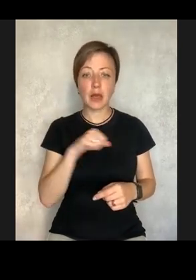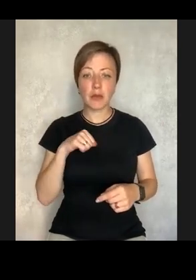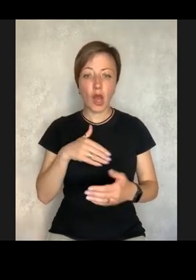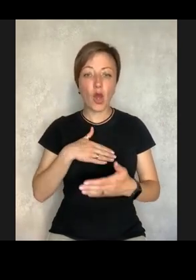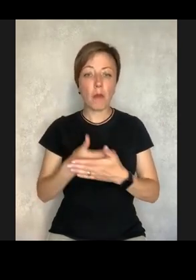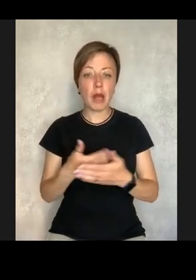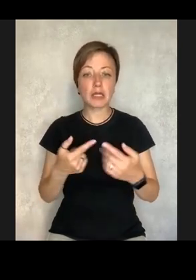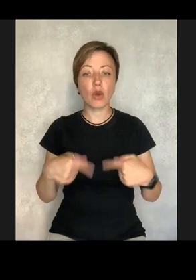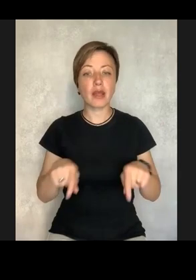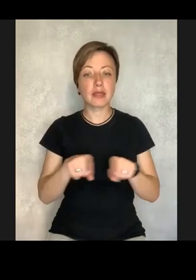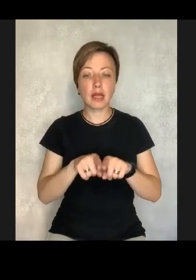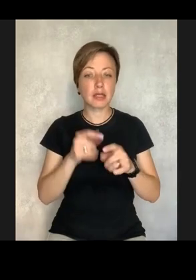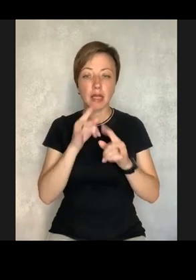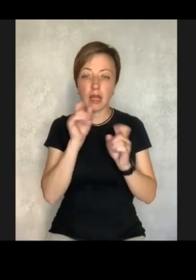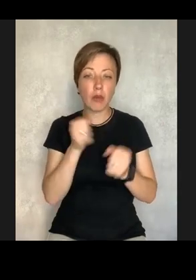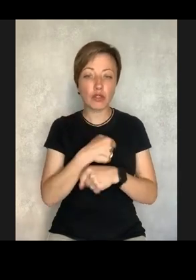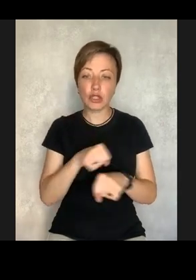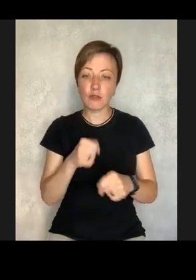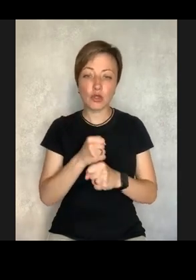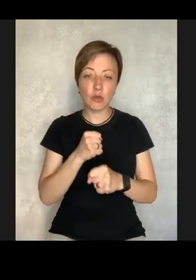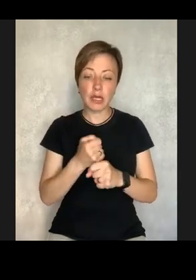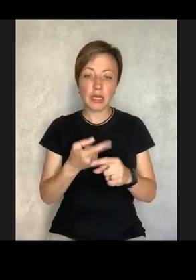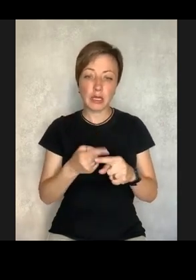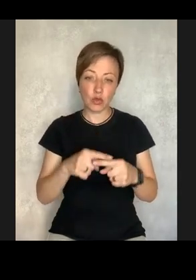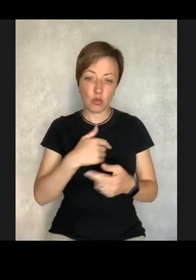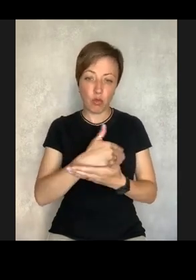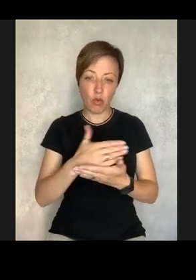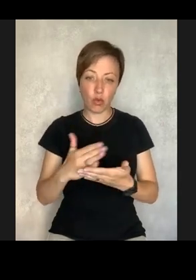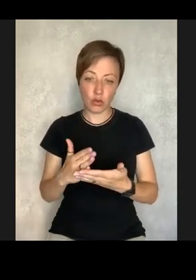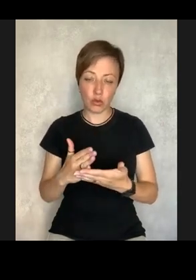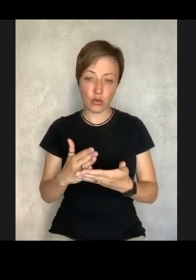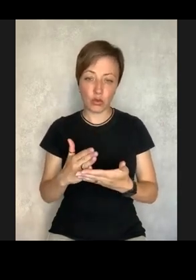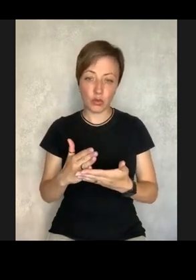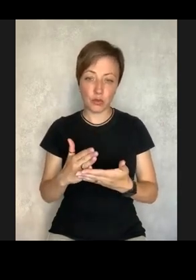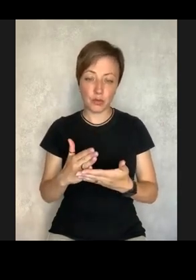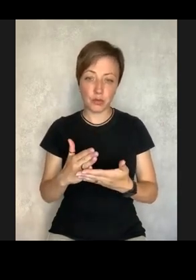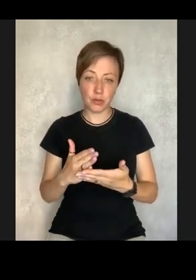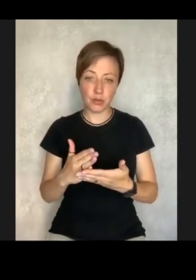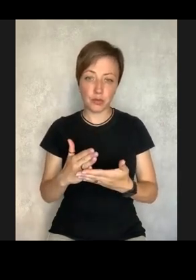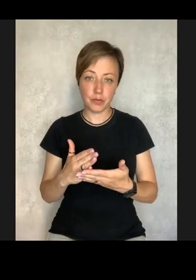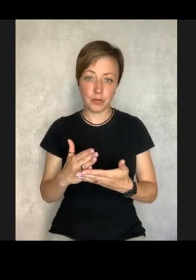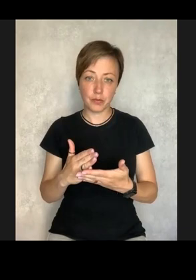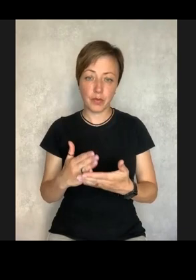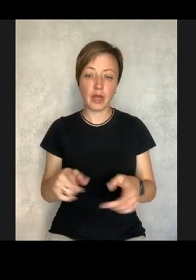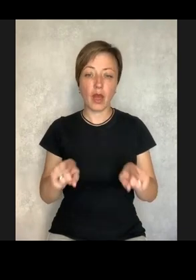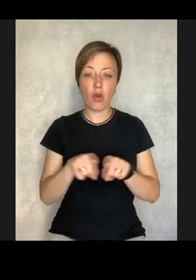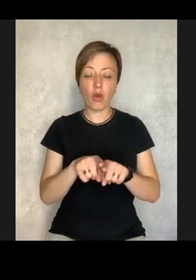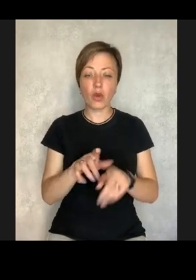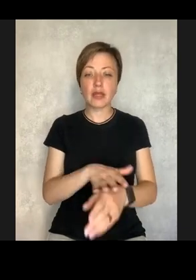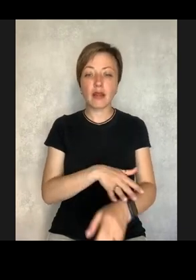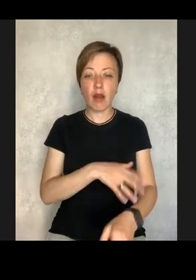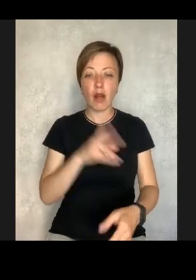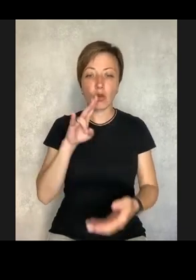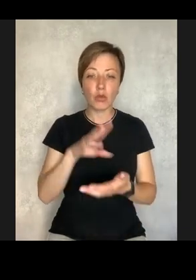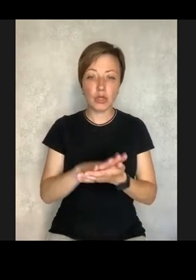that the non-governmental organizations alone would not be able to incorporate this service